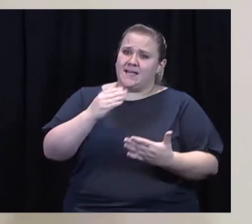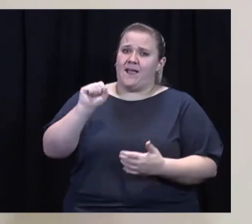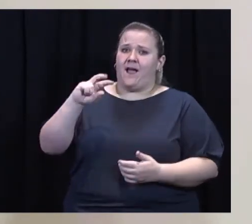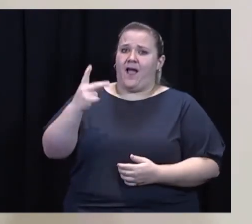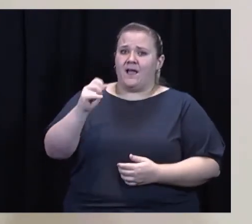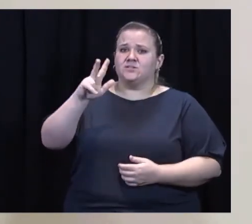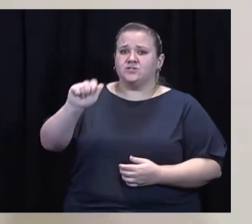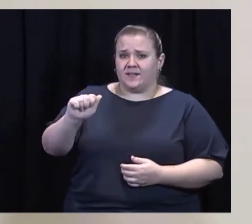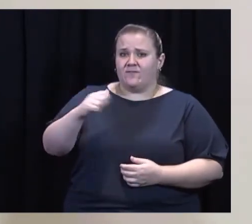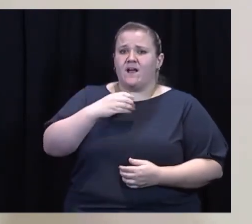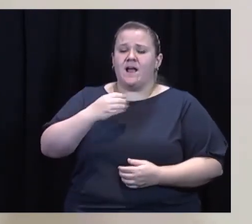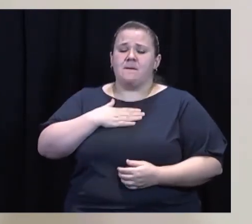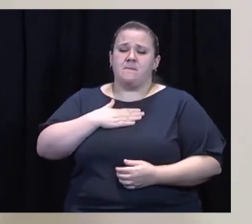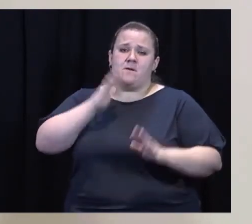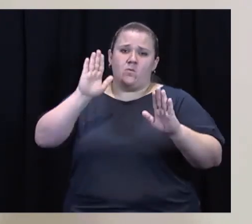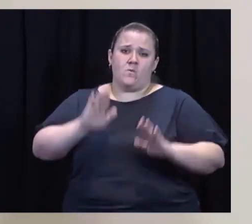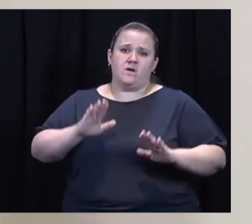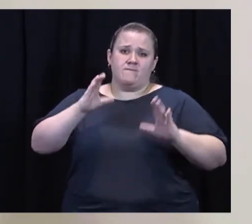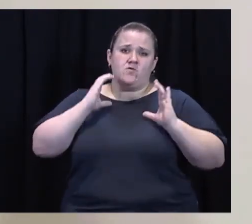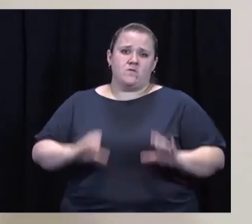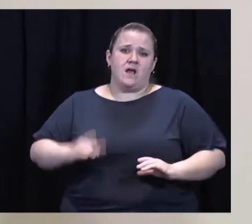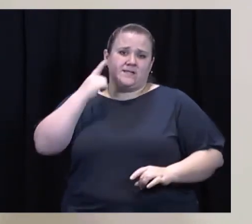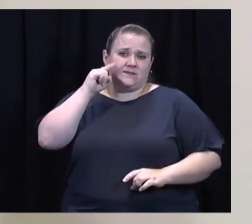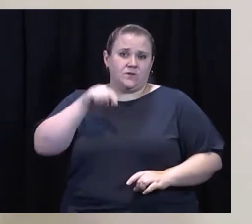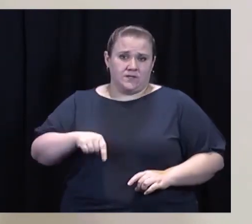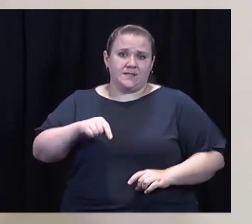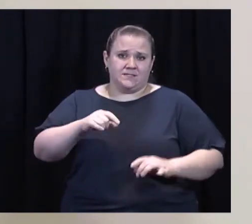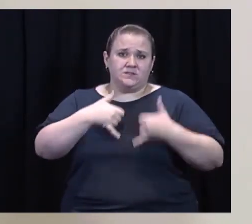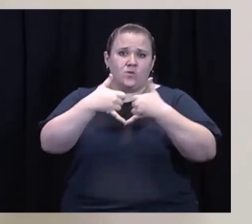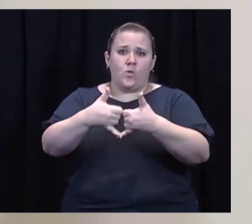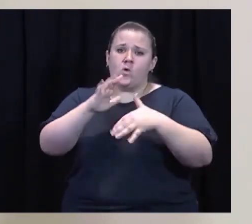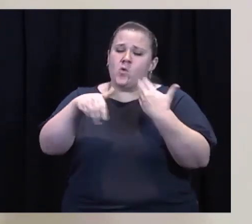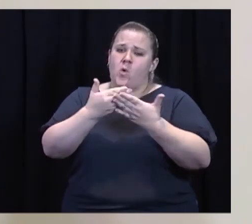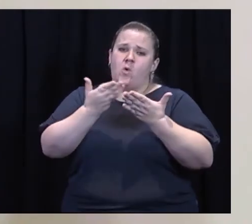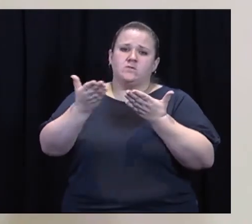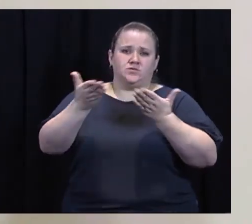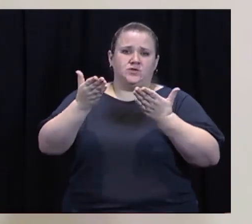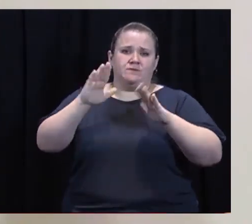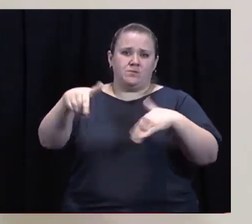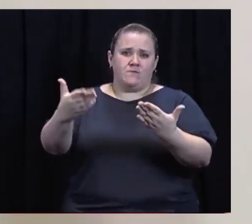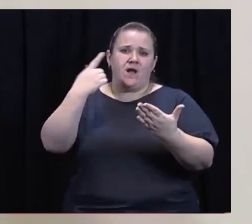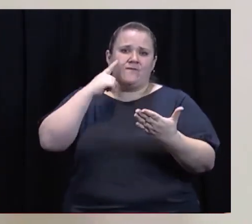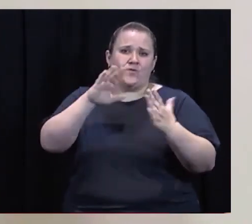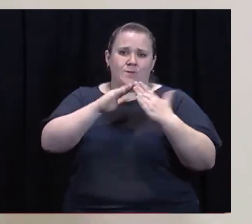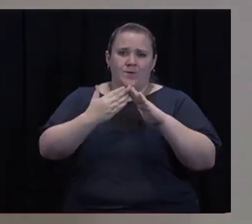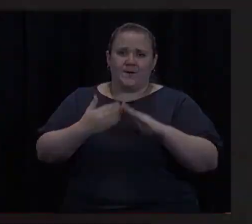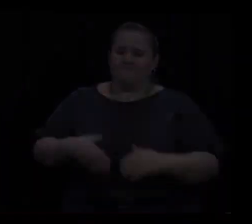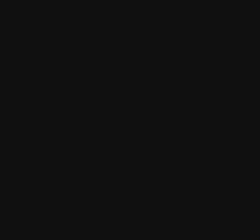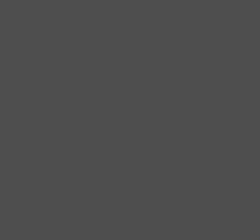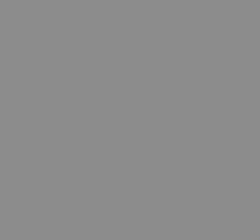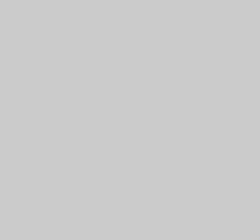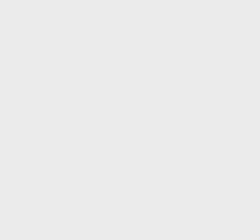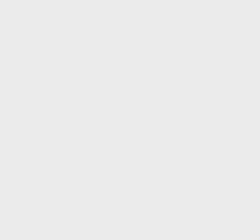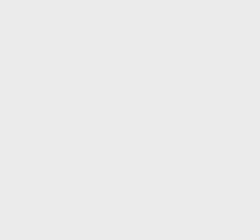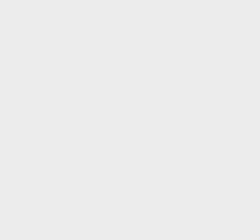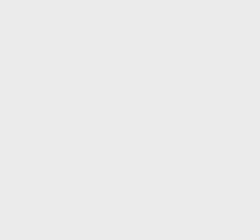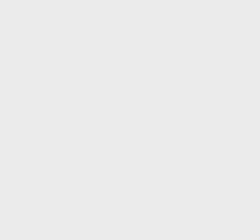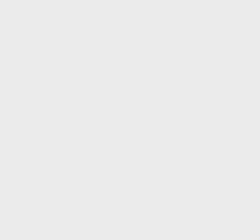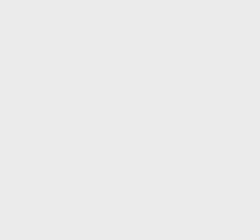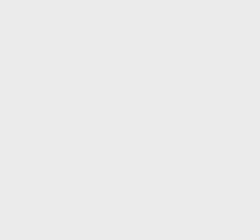thank Achieva and my wonderful clients for this award and the extraordinary services it provides to the community. Thank